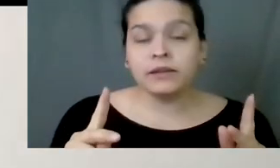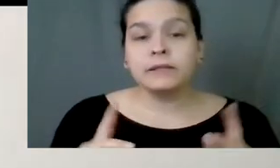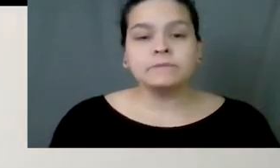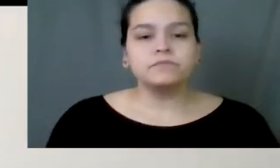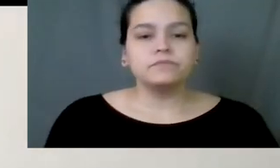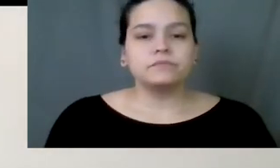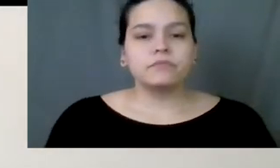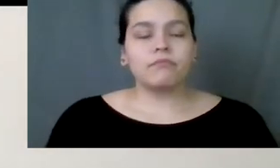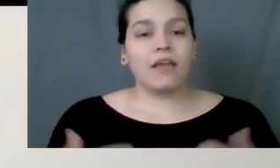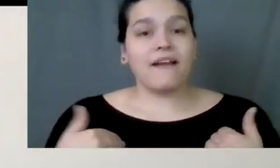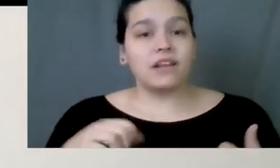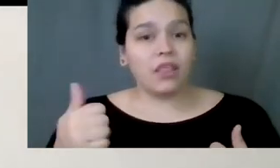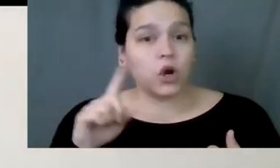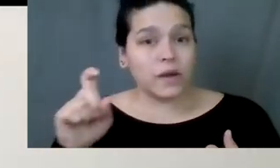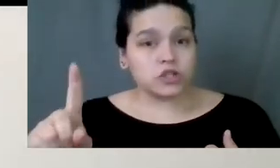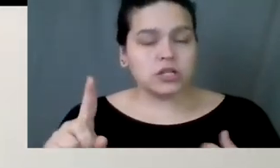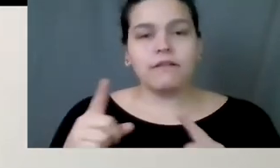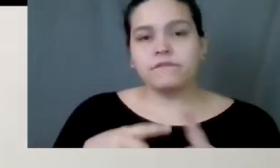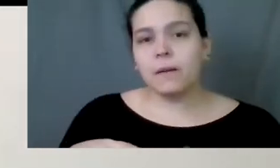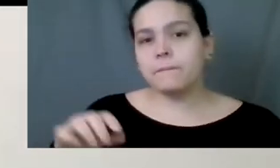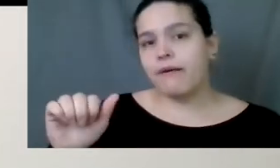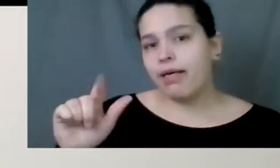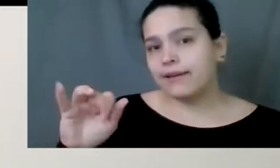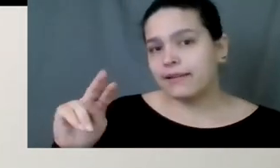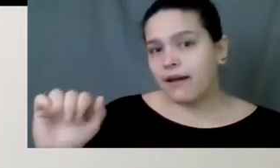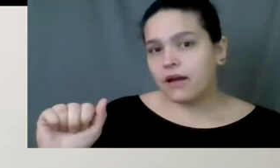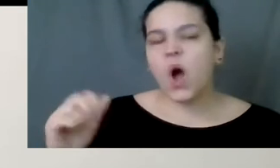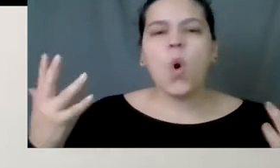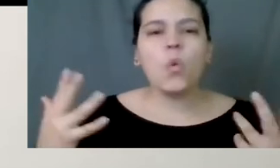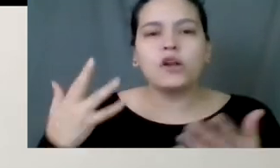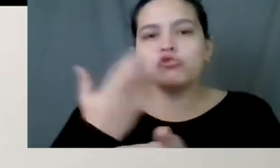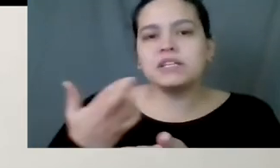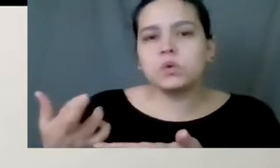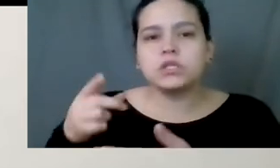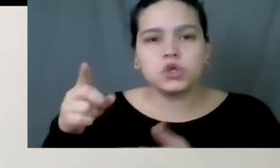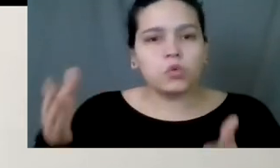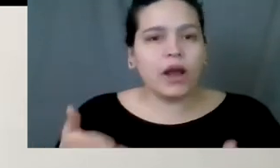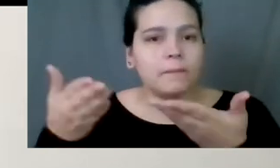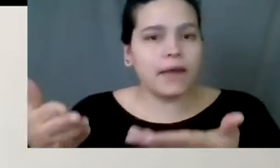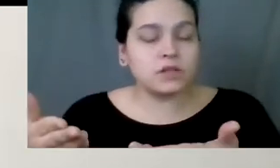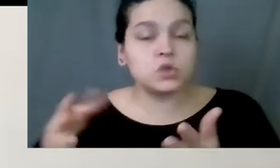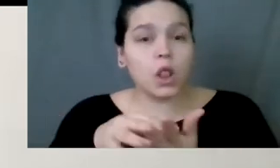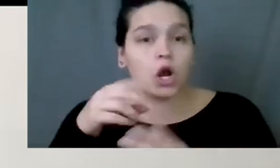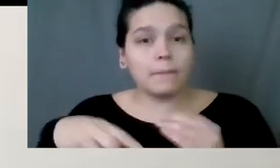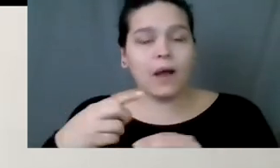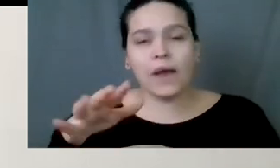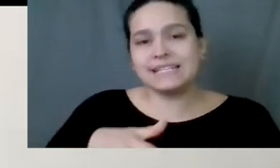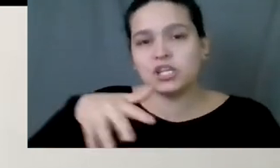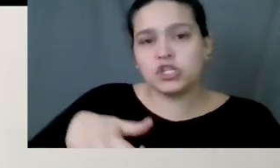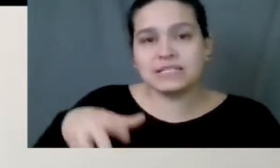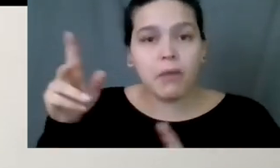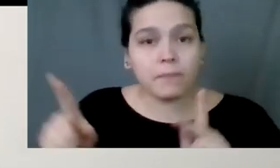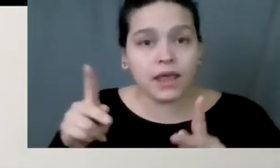So we have another question here. This is from Alina. So what resources do you recommend to learn about